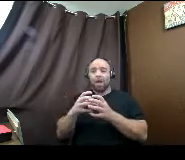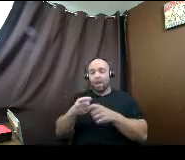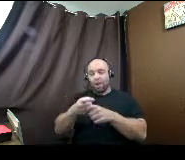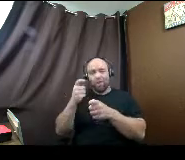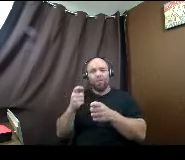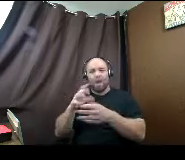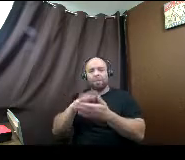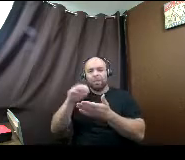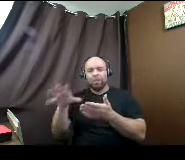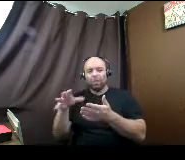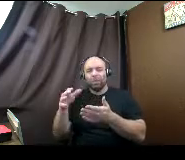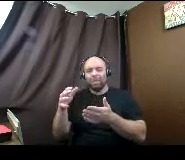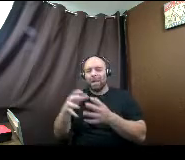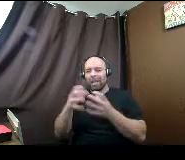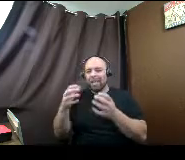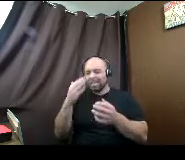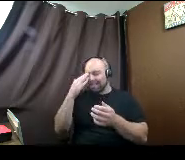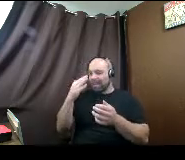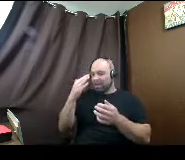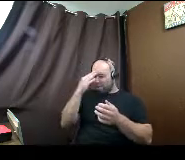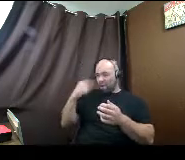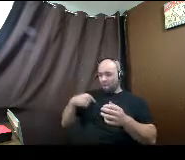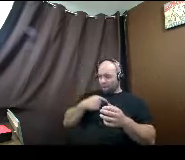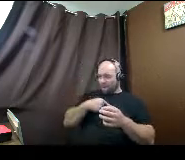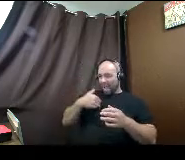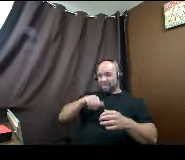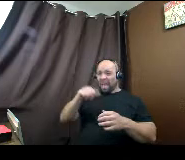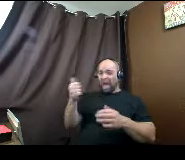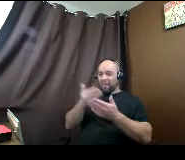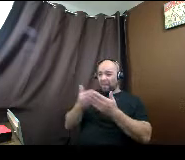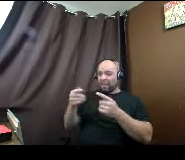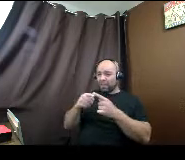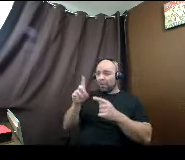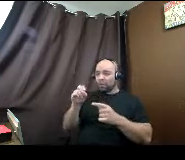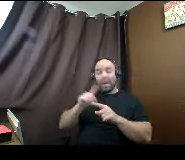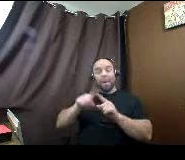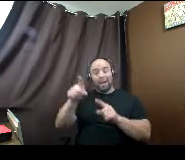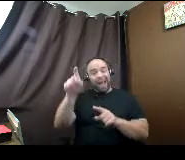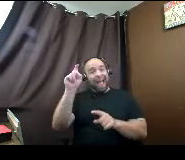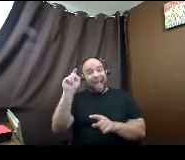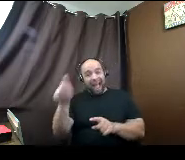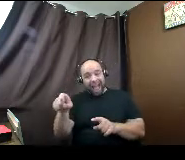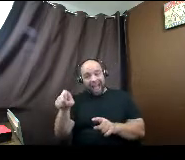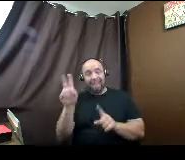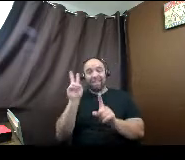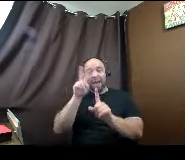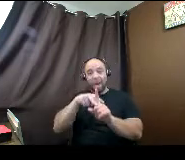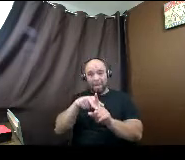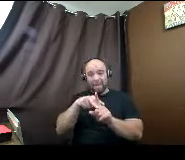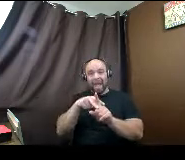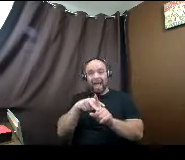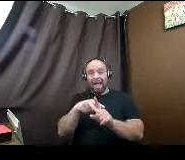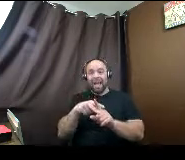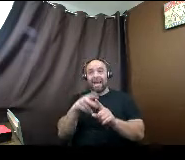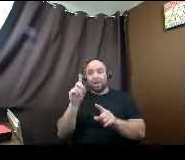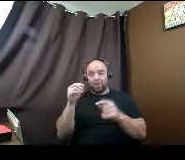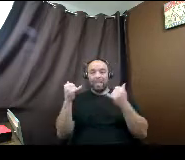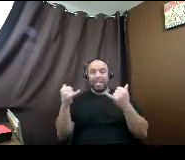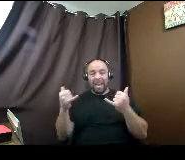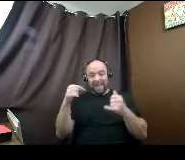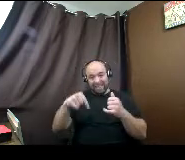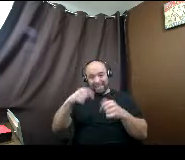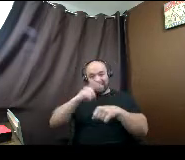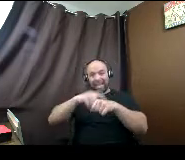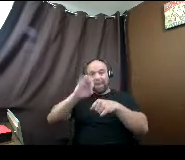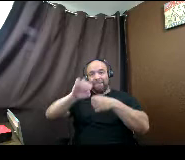know we have other things to do? And we do. We just know that you have to apply for financial aid and admissions. And this is the time of year that that falls. And we're going to